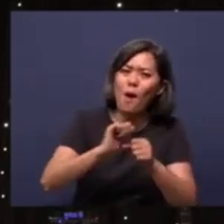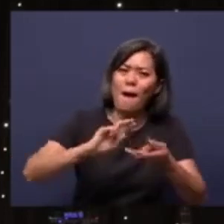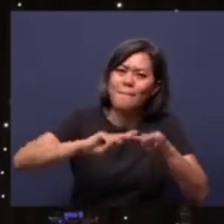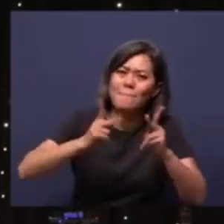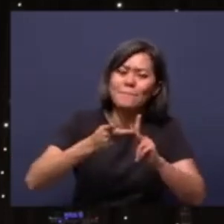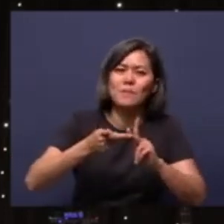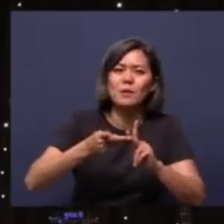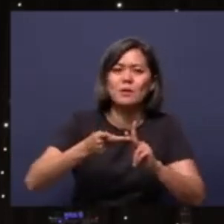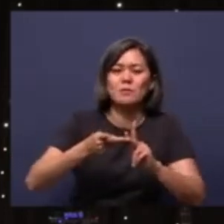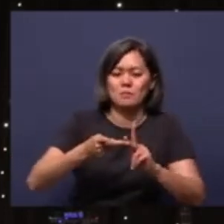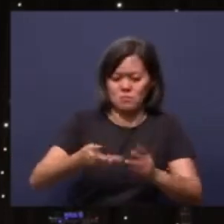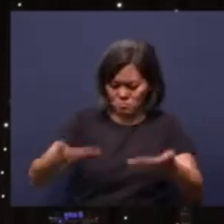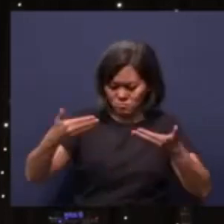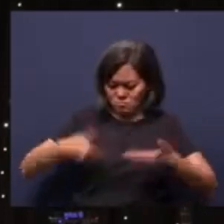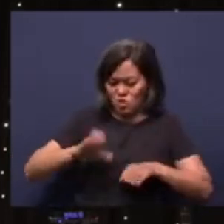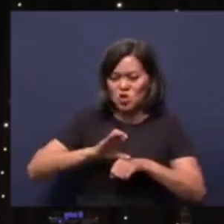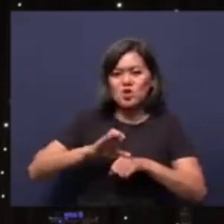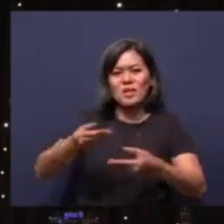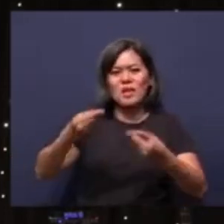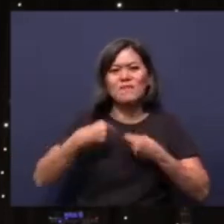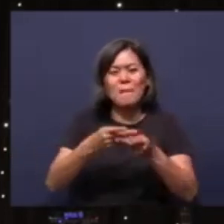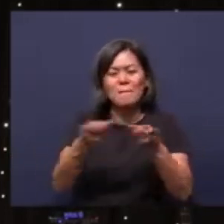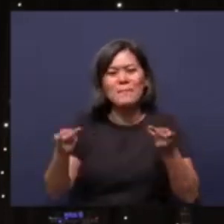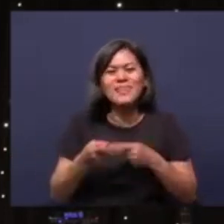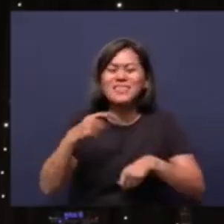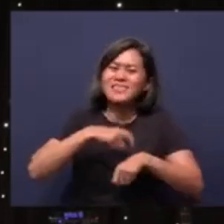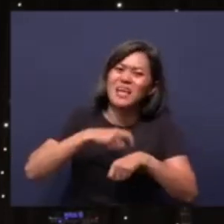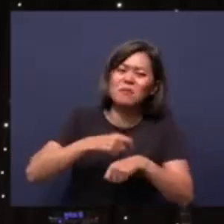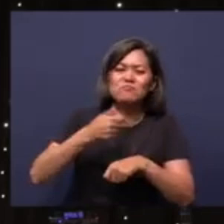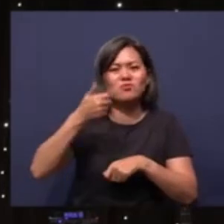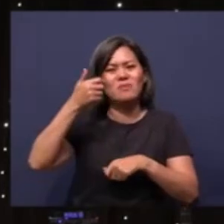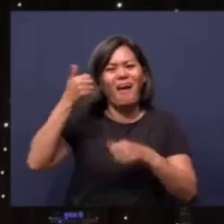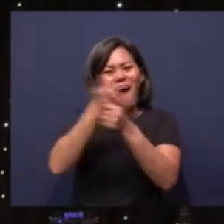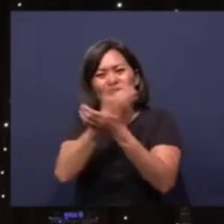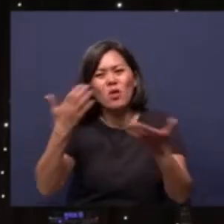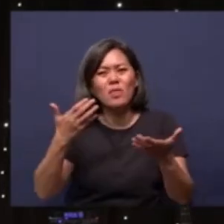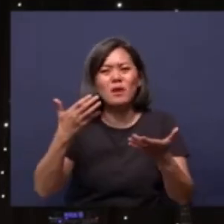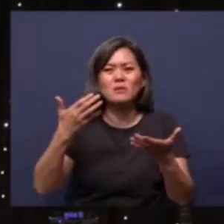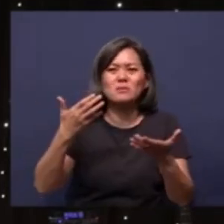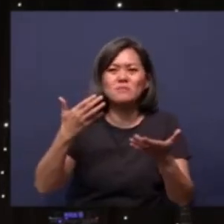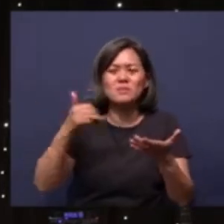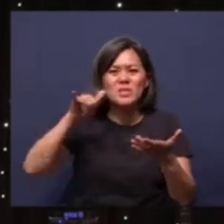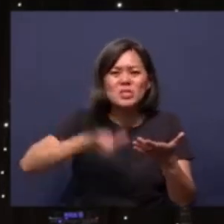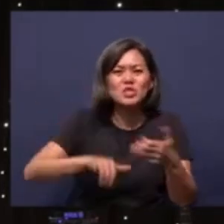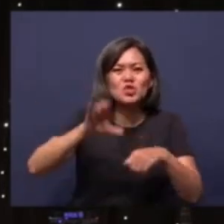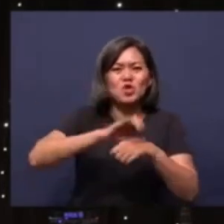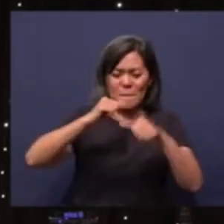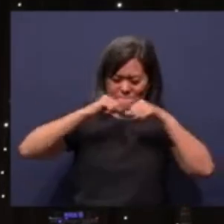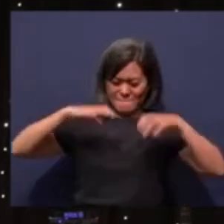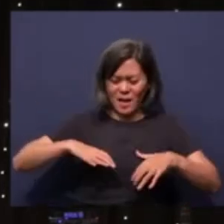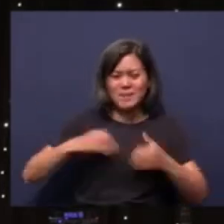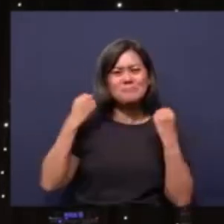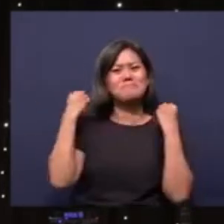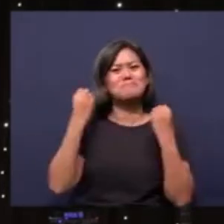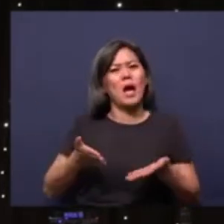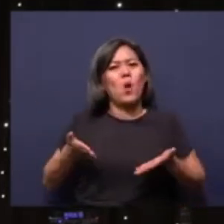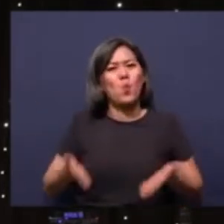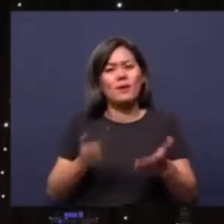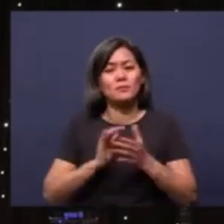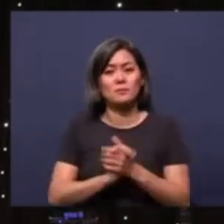has given us a place, the timing, everything is blessed. This church has blessed us many ways.